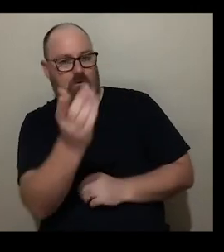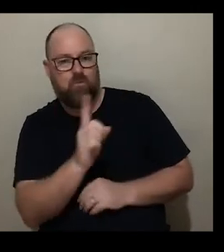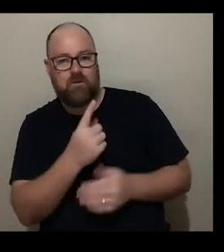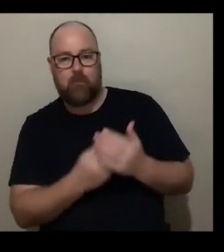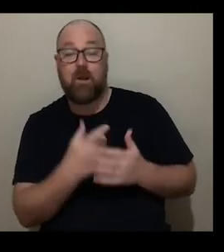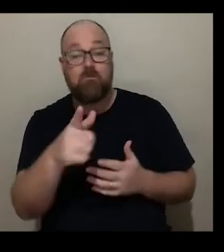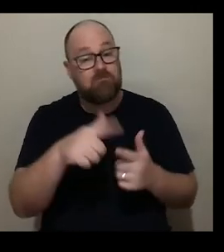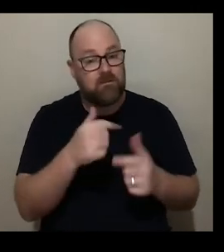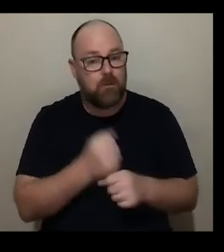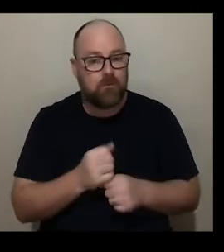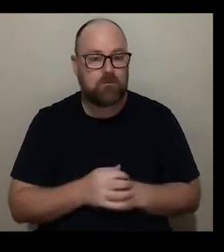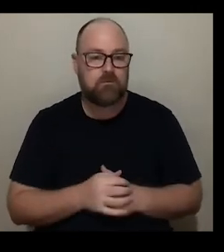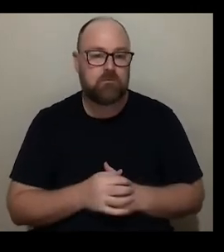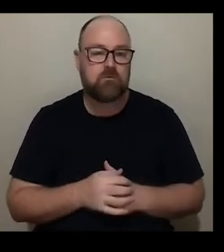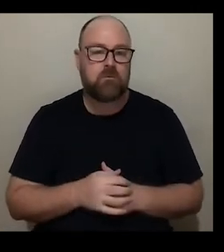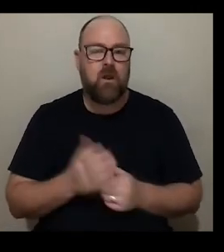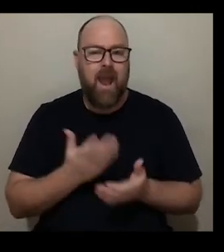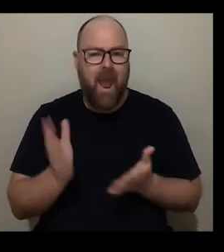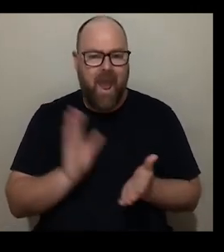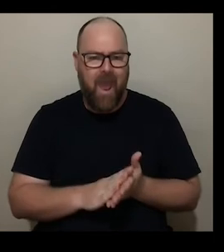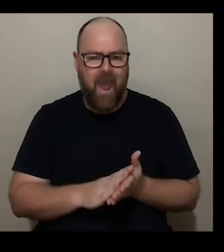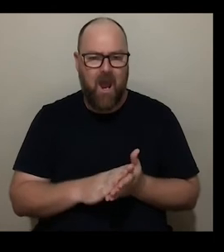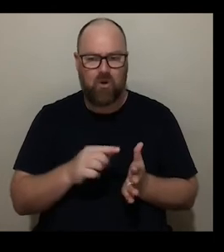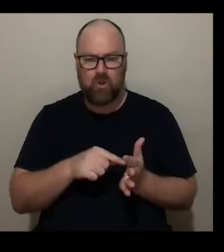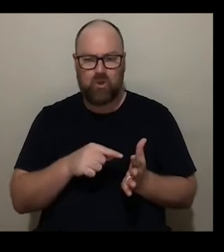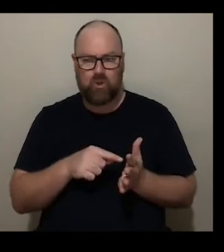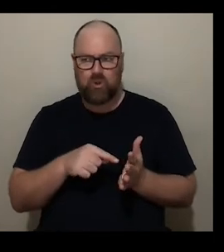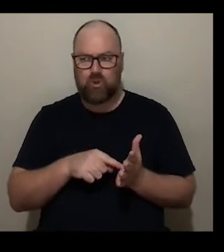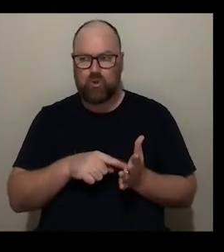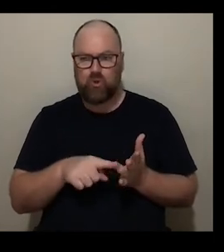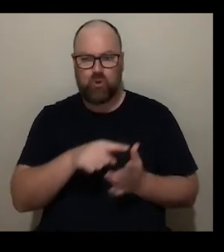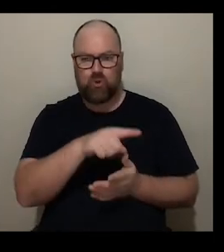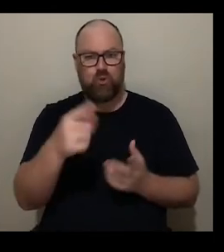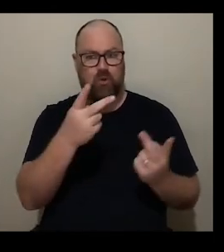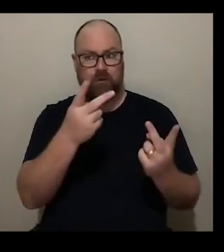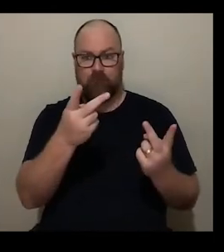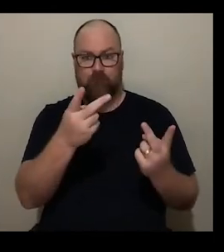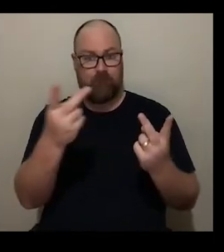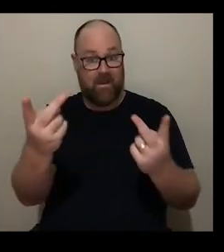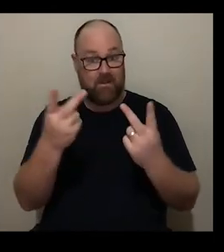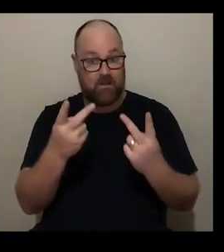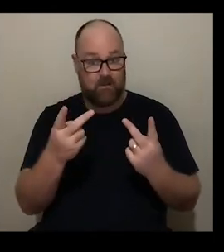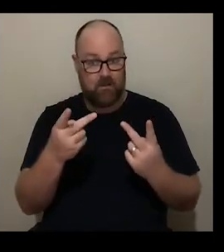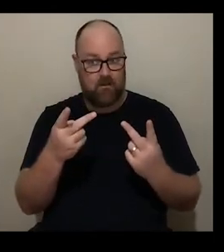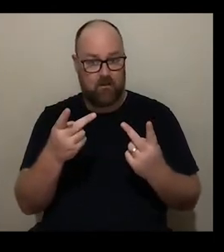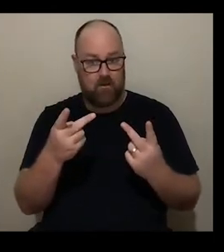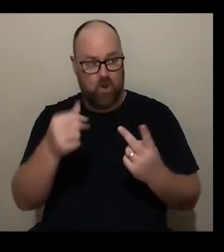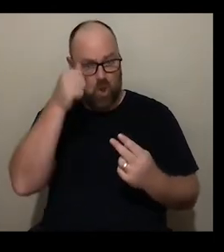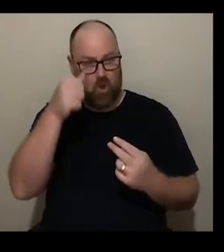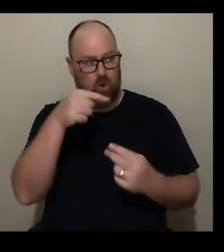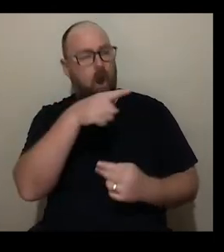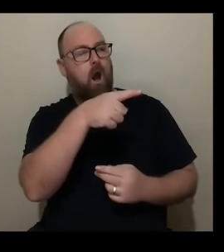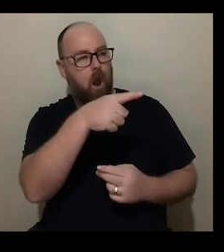for example um how would a visitor know which artists in the tape displays are disabled